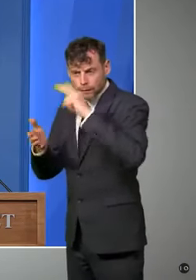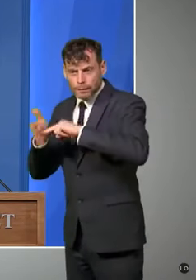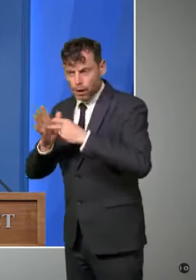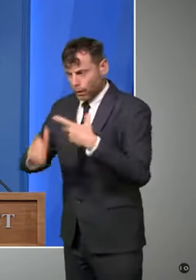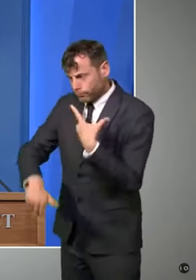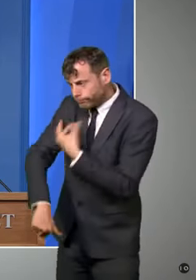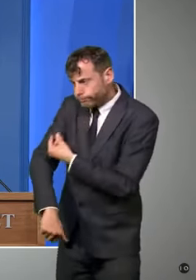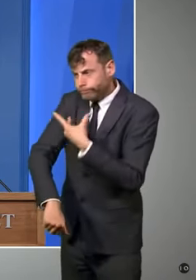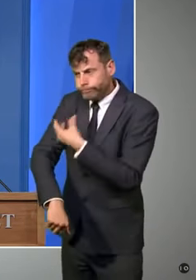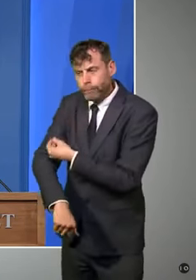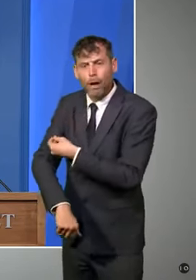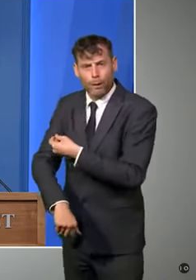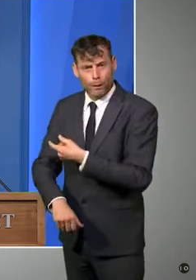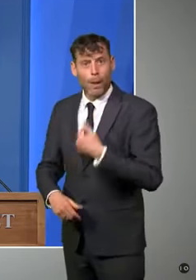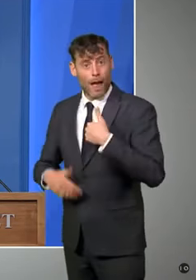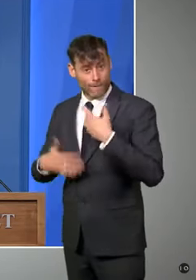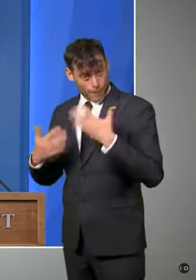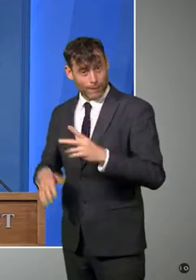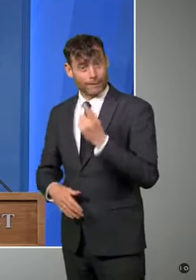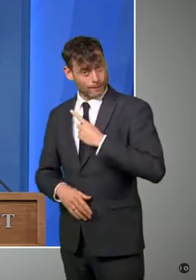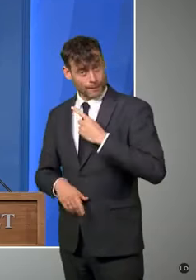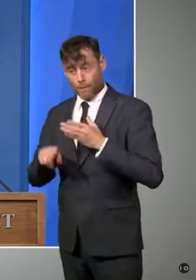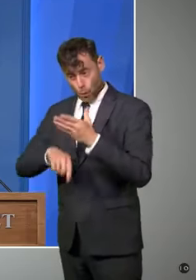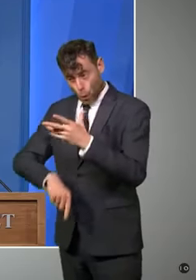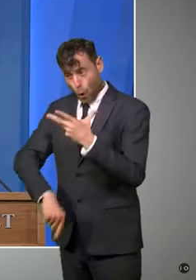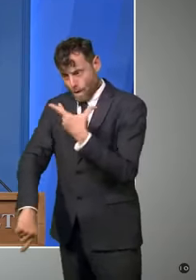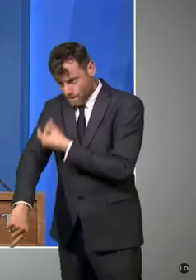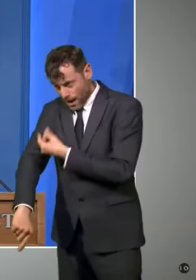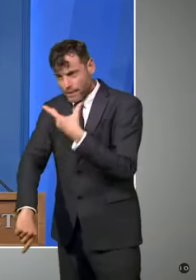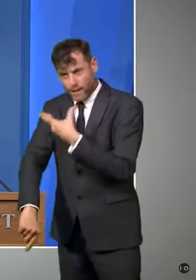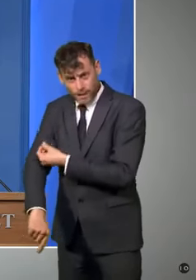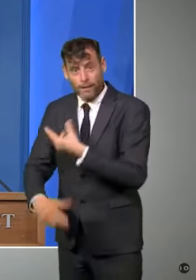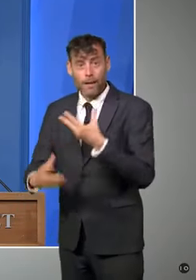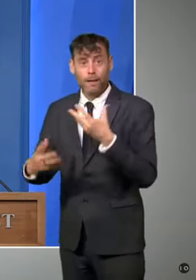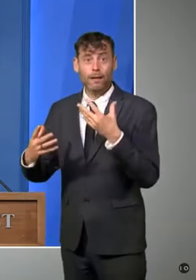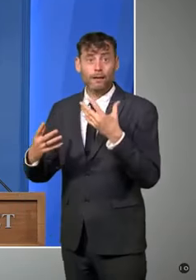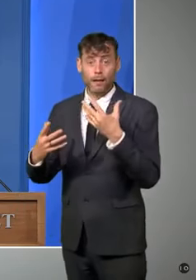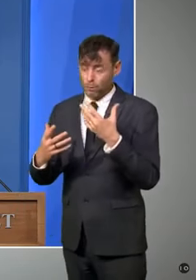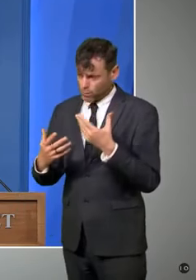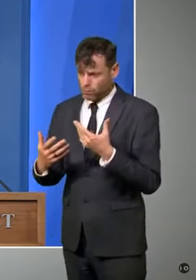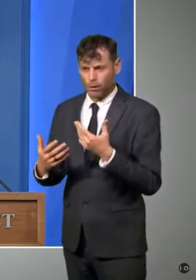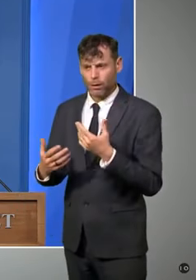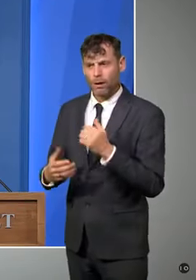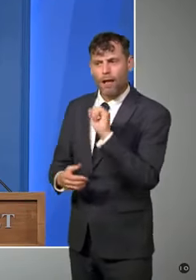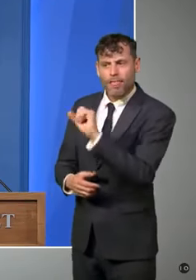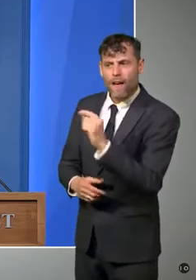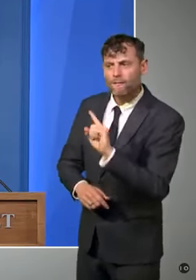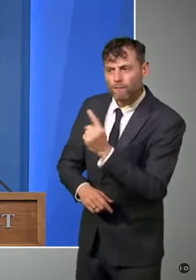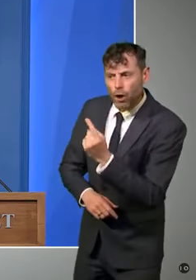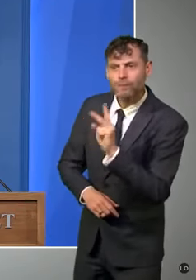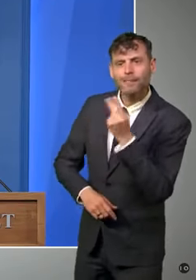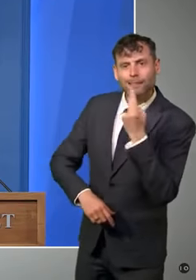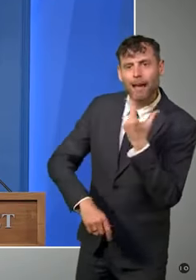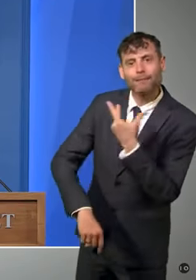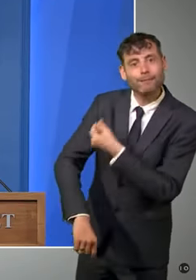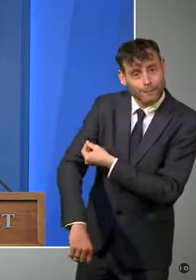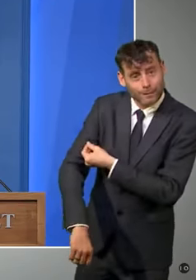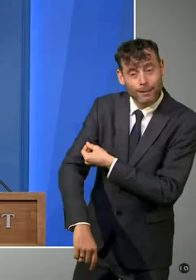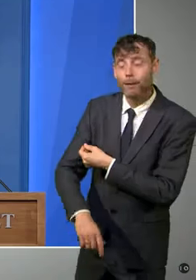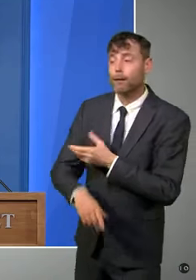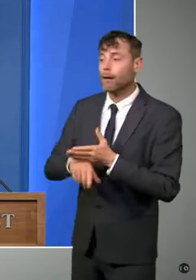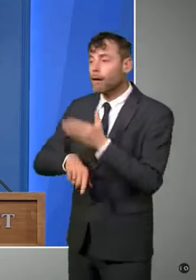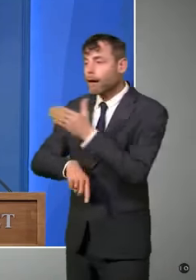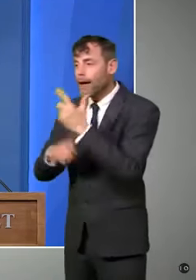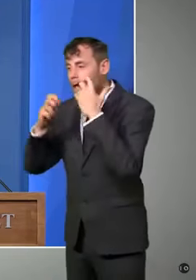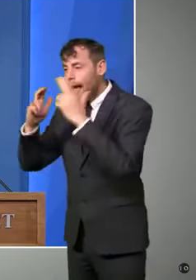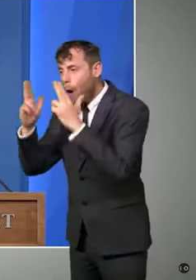local vaccination services, alongside many of you, offering people second doses, vaccinating people in care homes, but also making sure